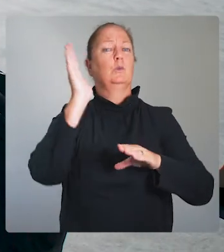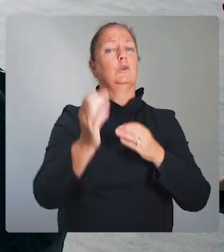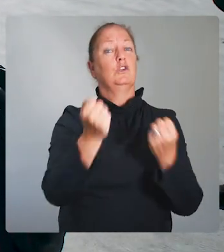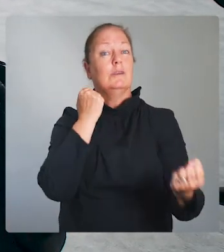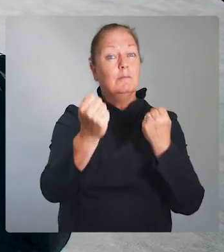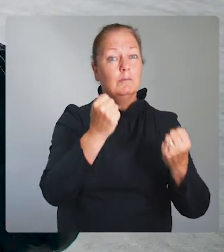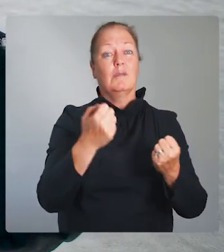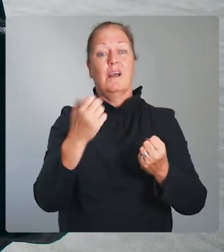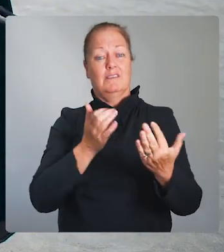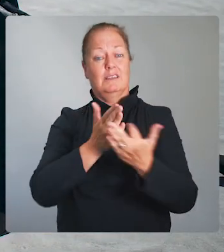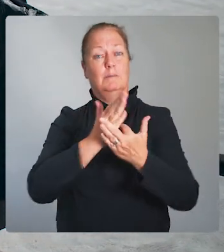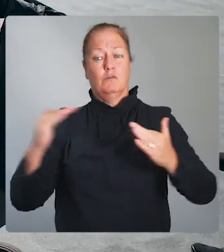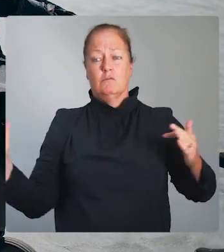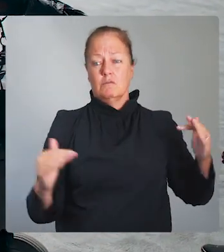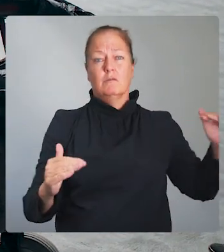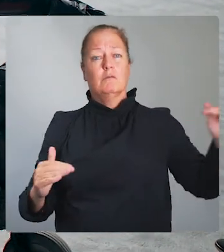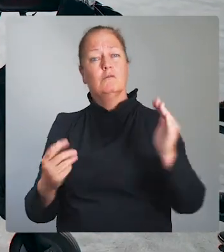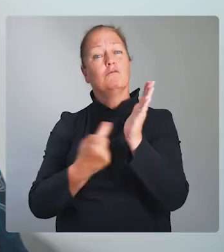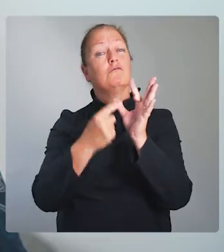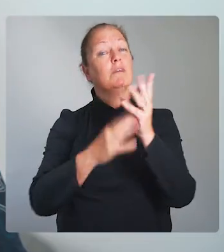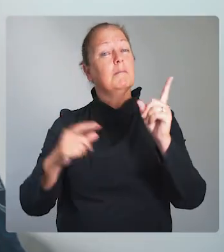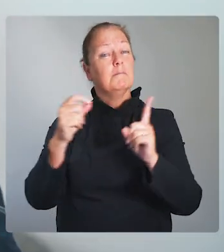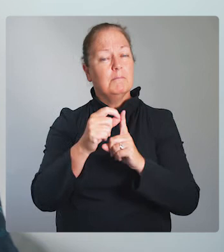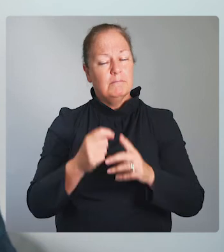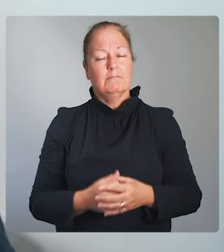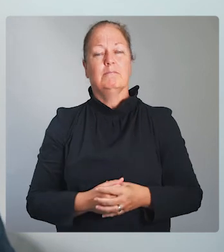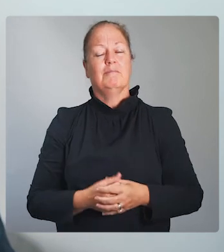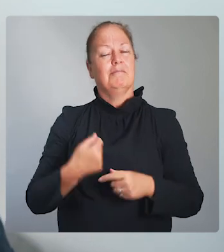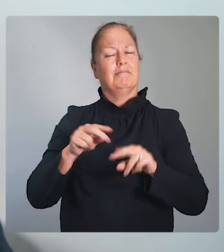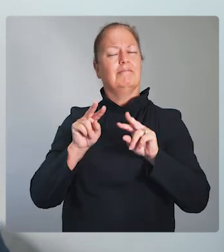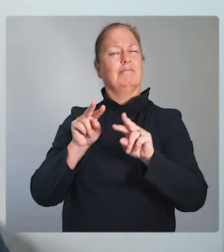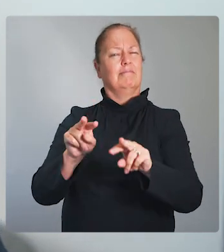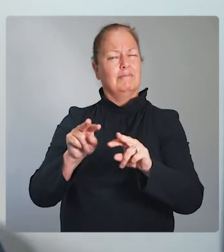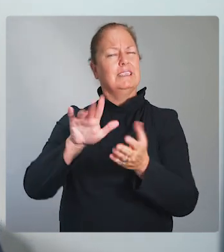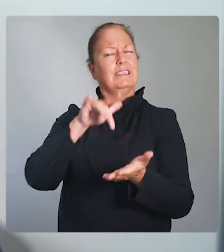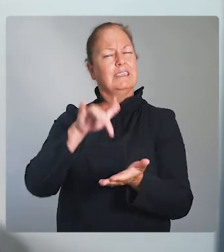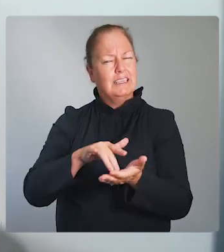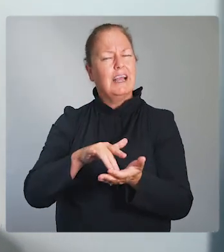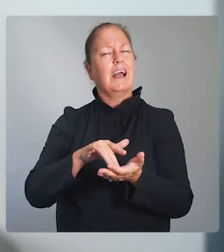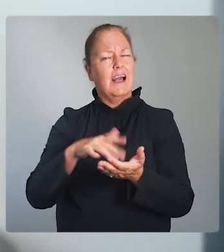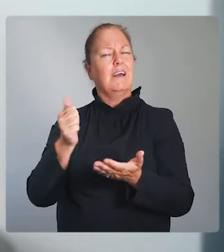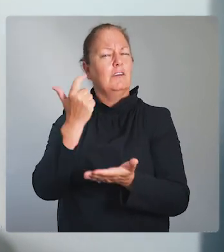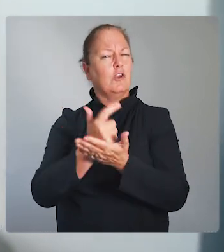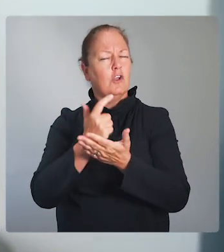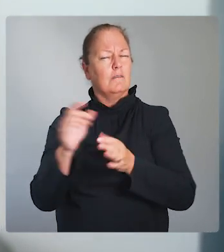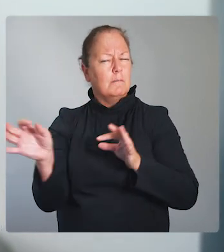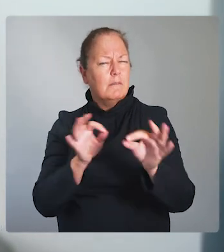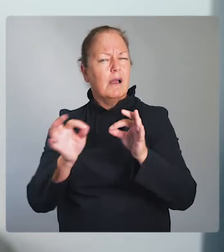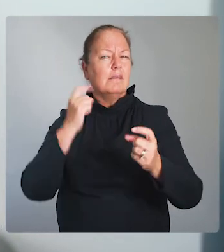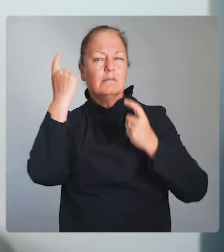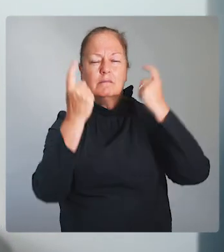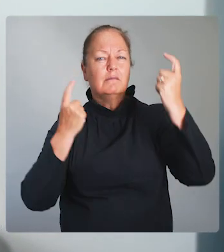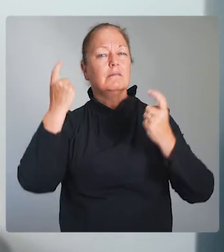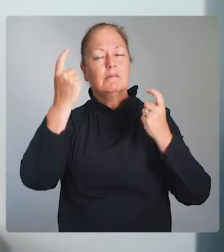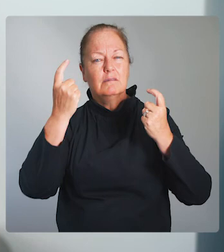ramps for each pool. It's really clear that a lot of thought has gone into making the centre accessible so you can see straight away that a lot of